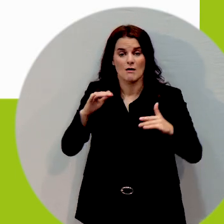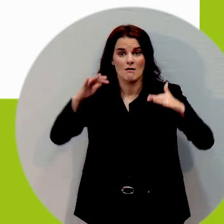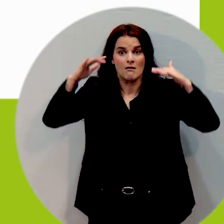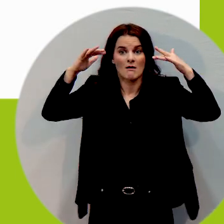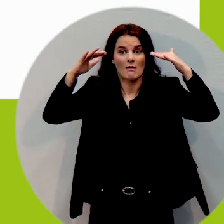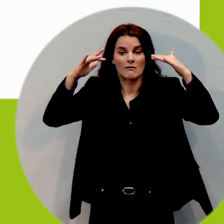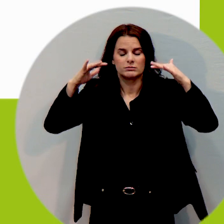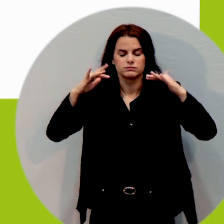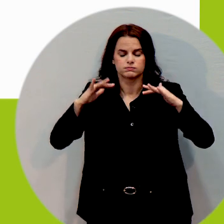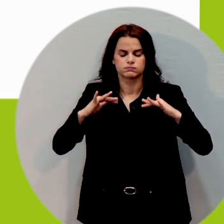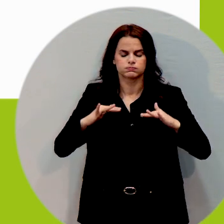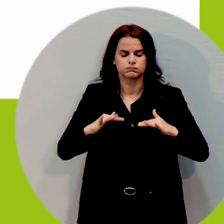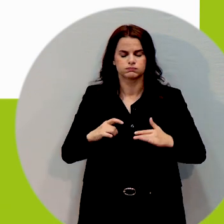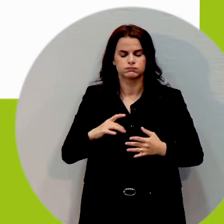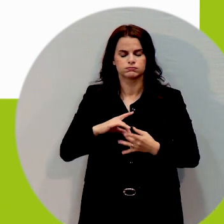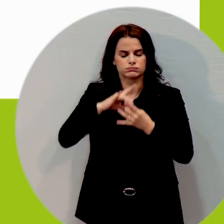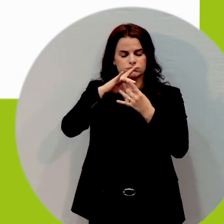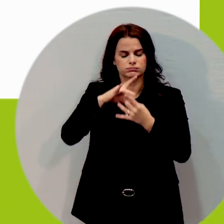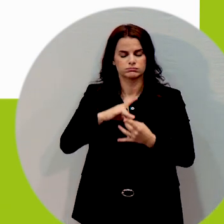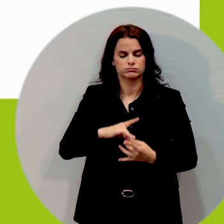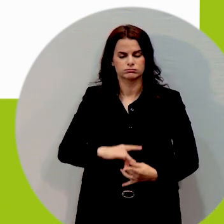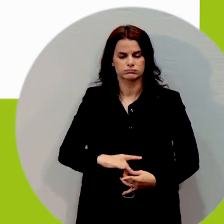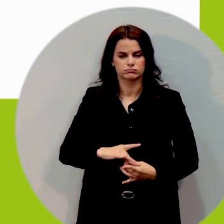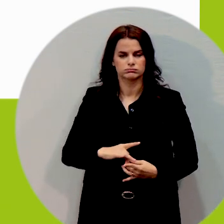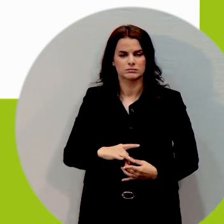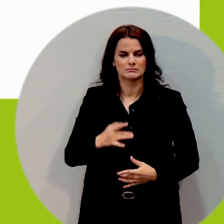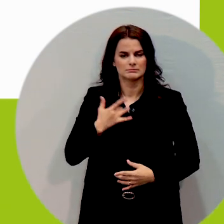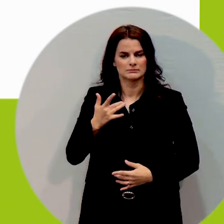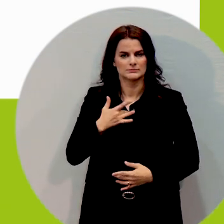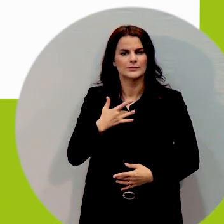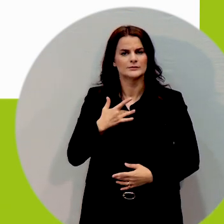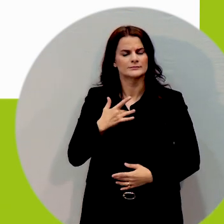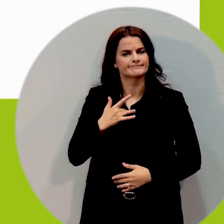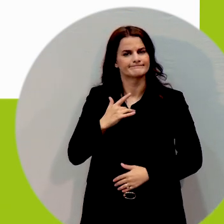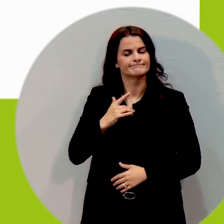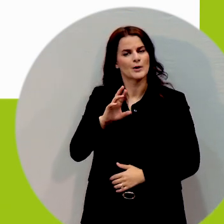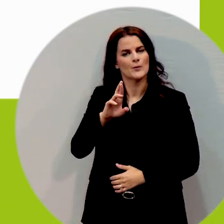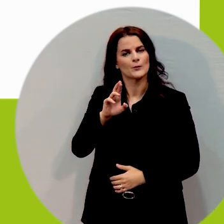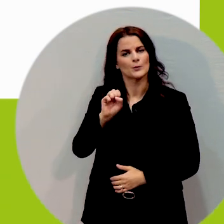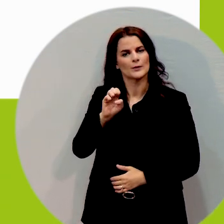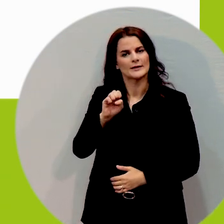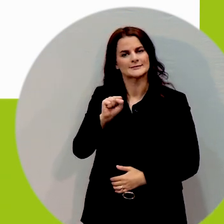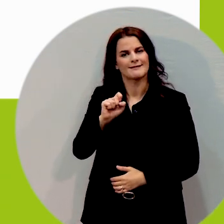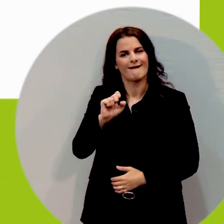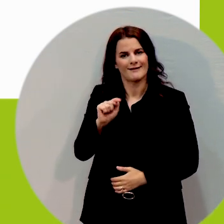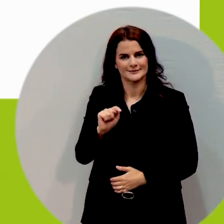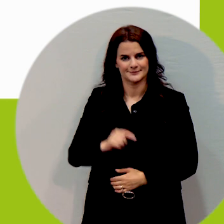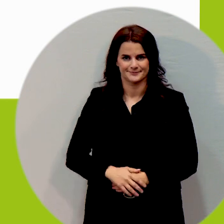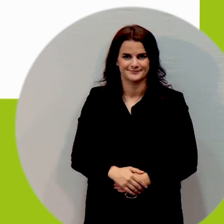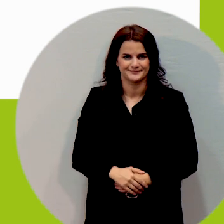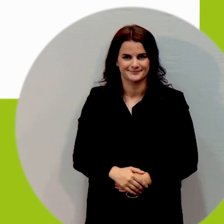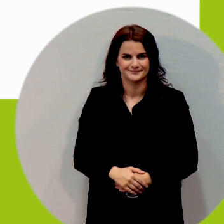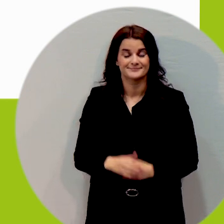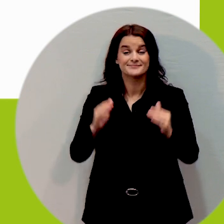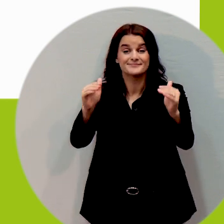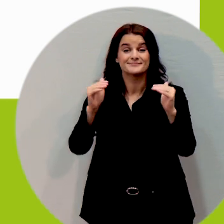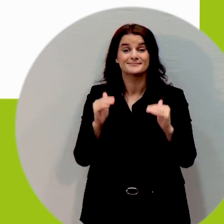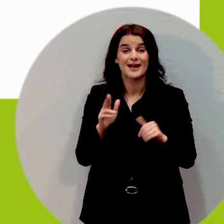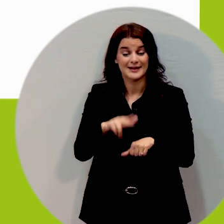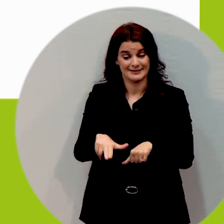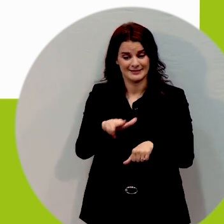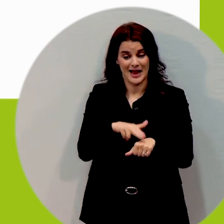natural terrain solution so here we have the trail of the woods a fantastic place